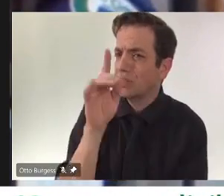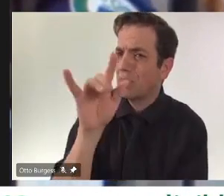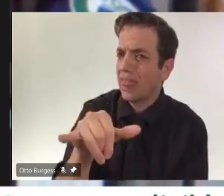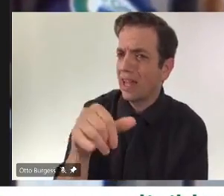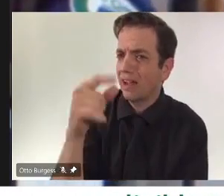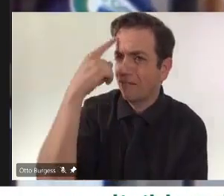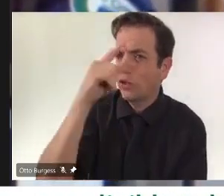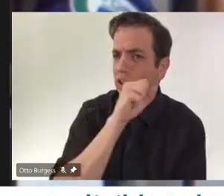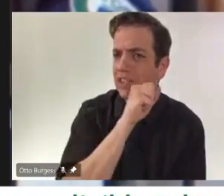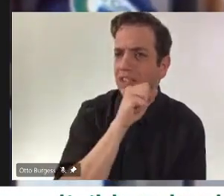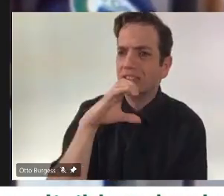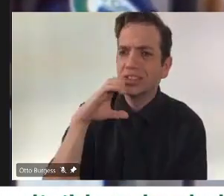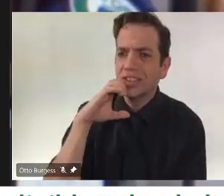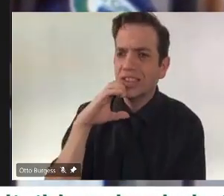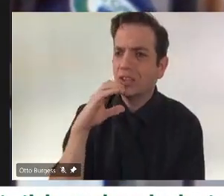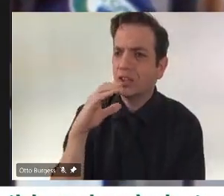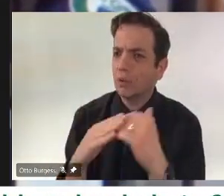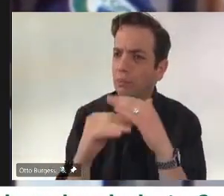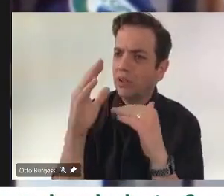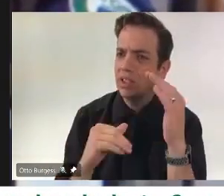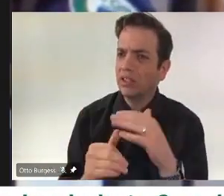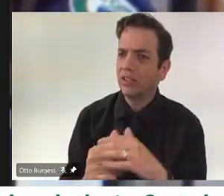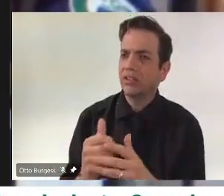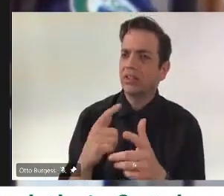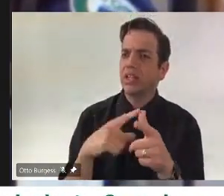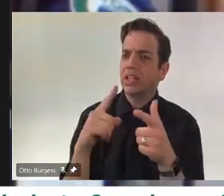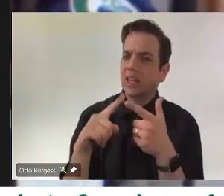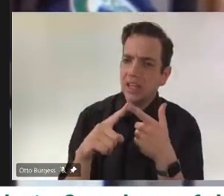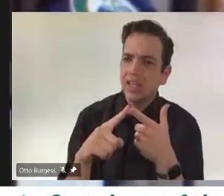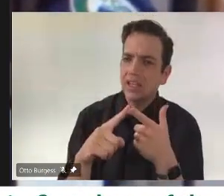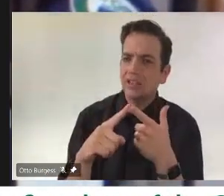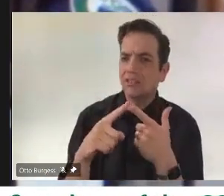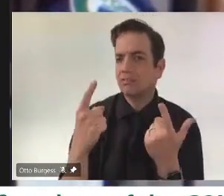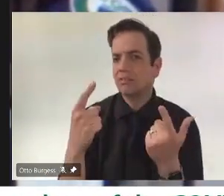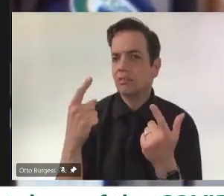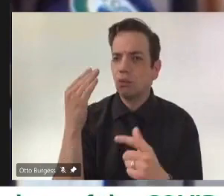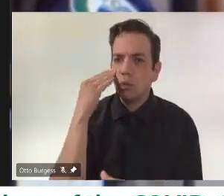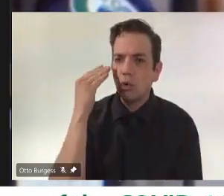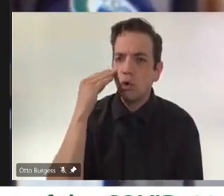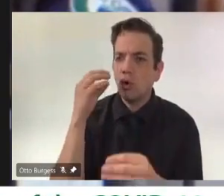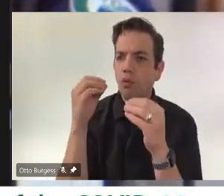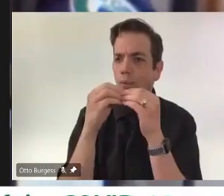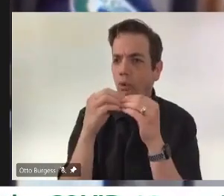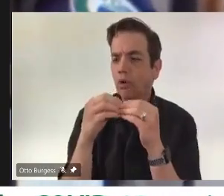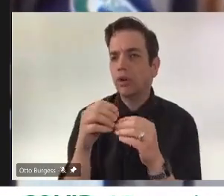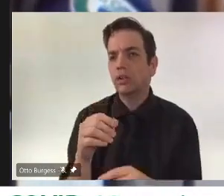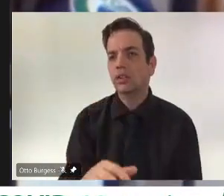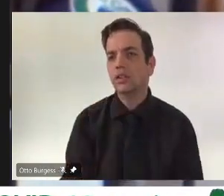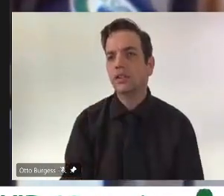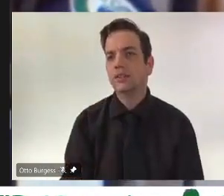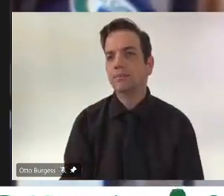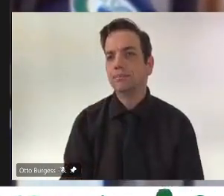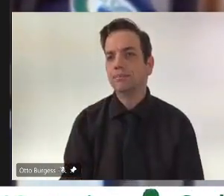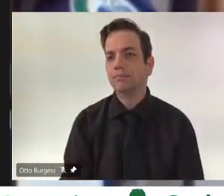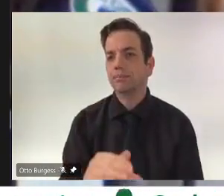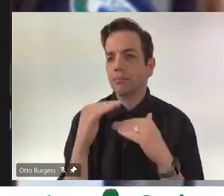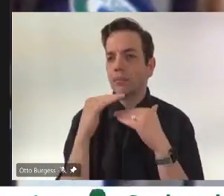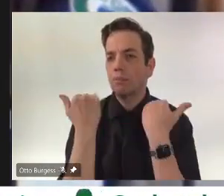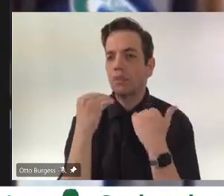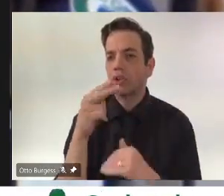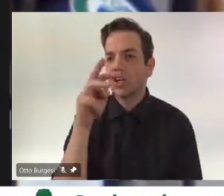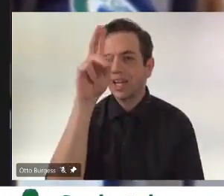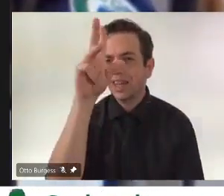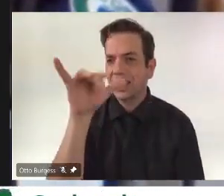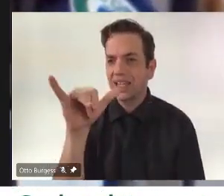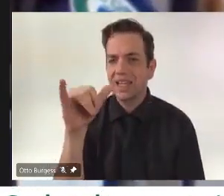the restrictions to what has been included in the announcement? Yeah, I think the most current stats I have are 96 percent of long-term care